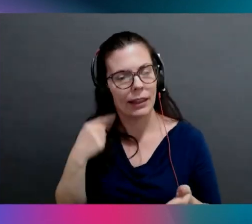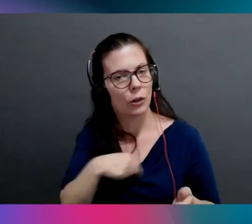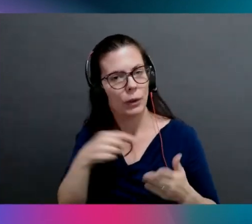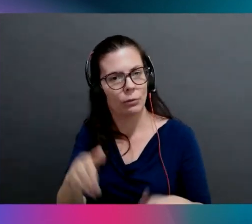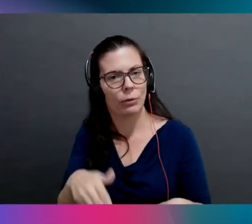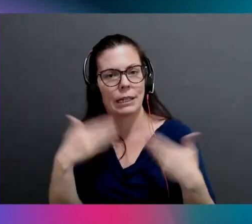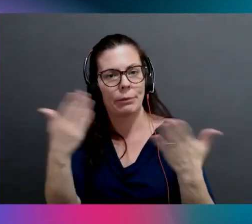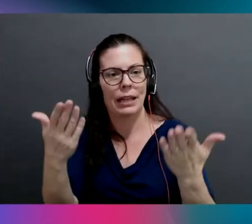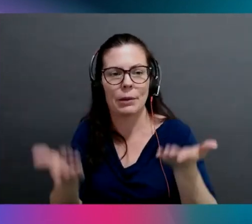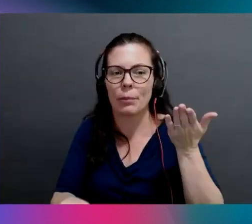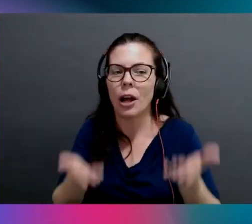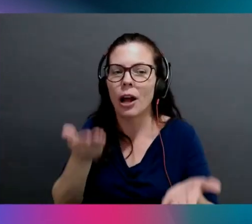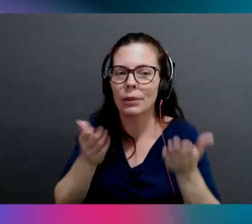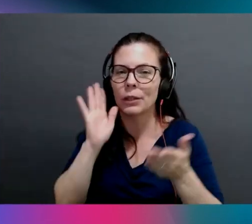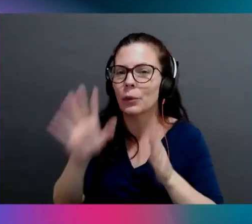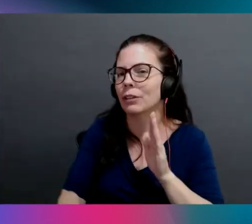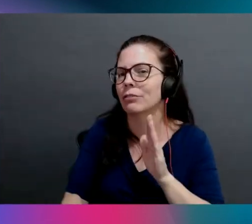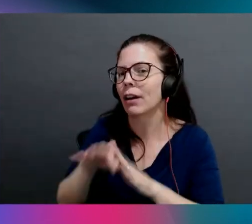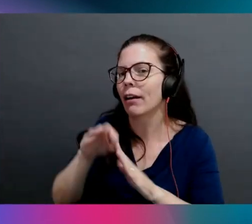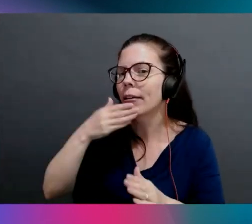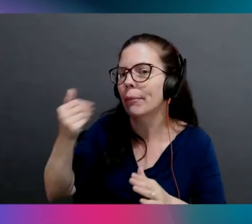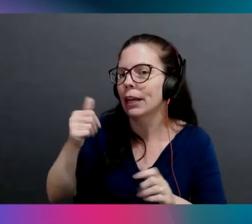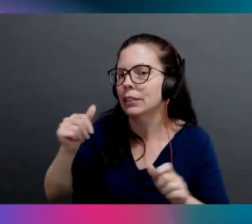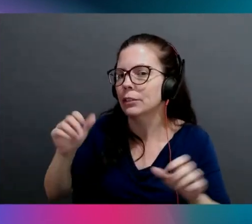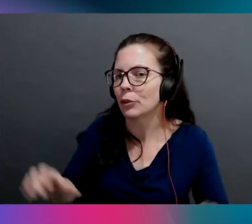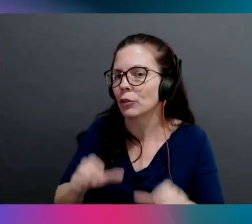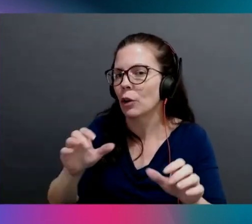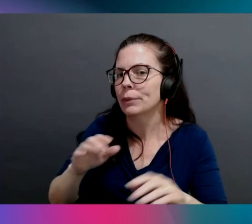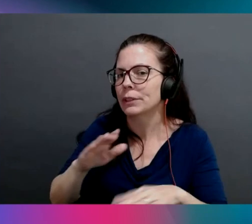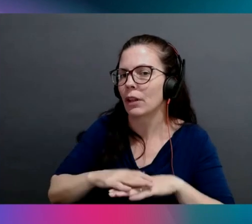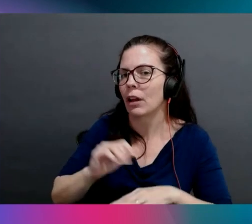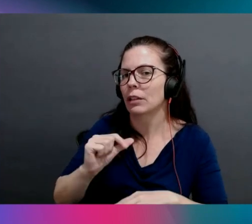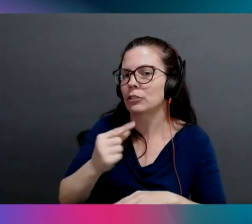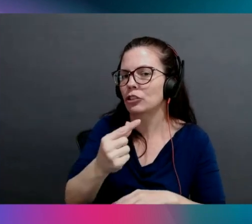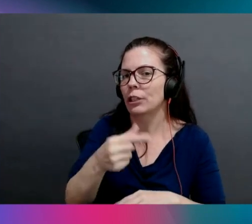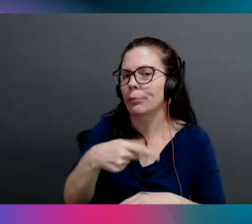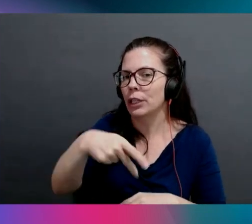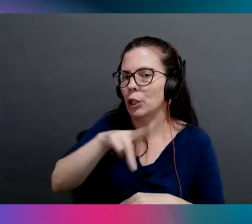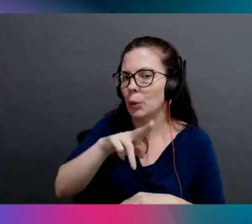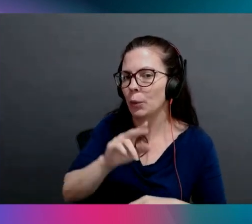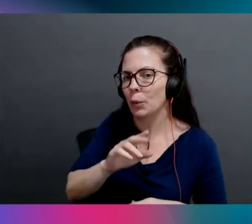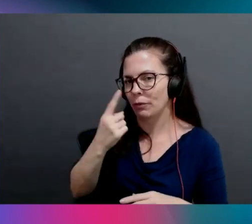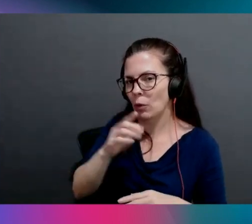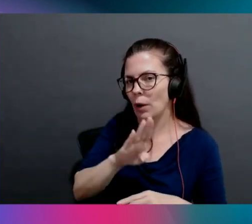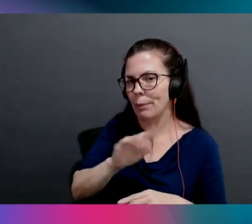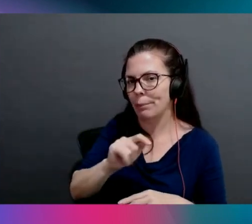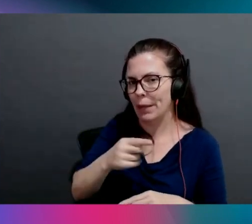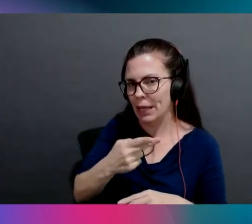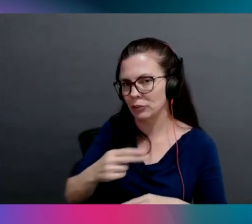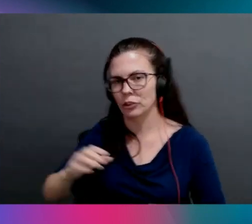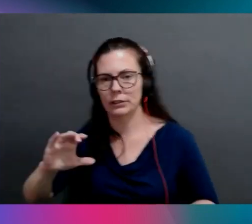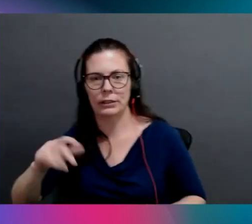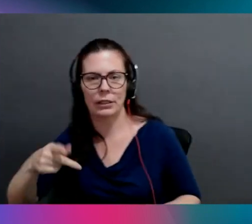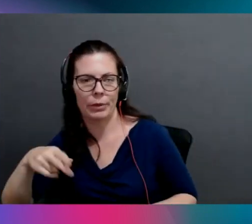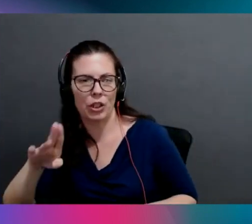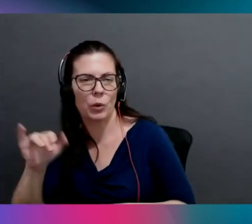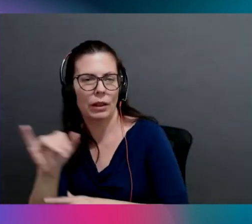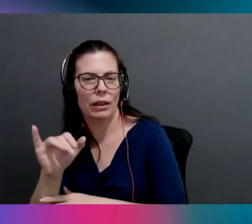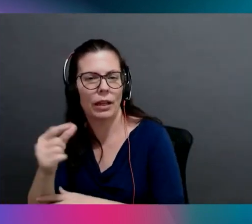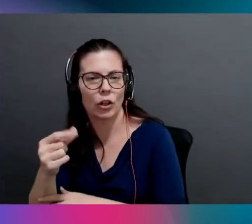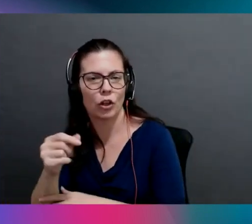probably you're going to find the best performance on a GPU for your batch workload and a CPU instance like the Graviton for your, um, online